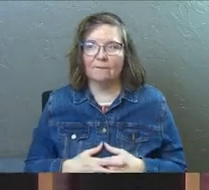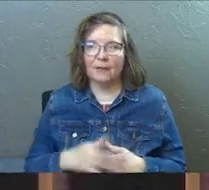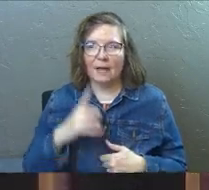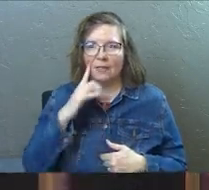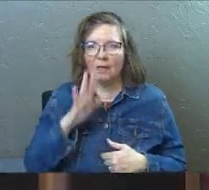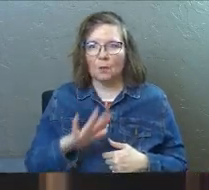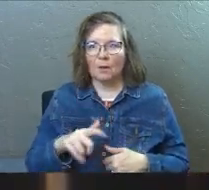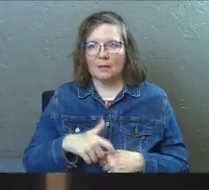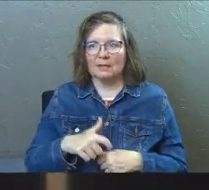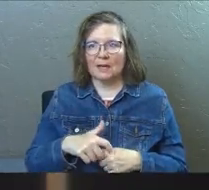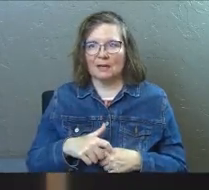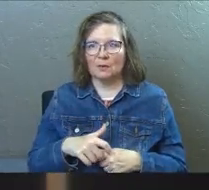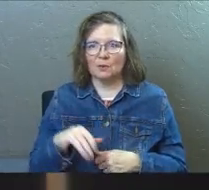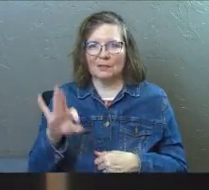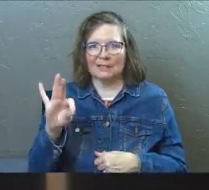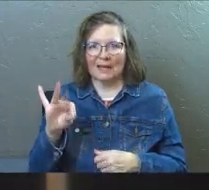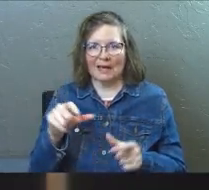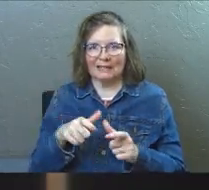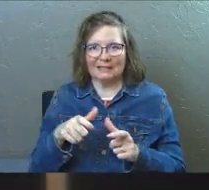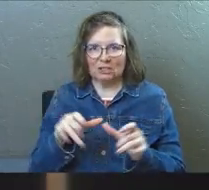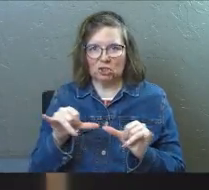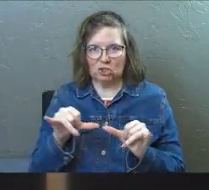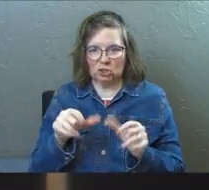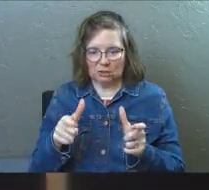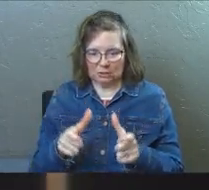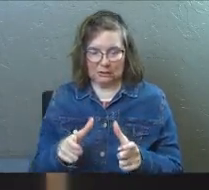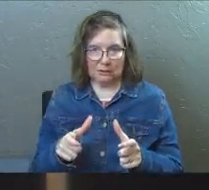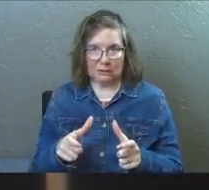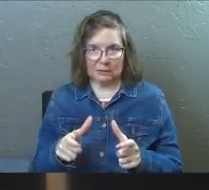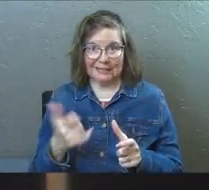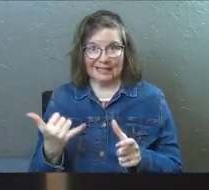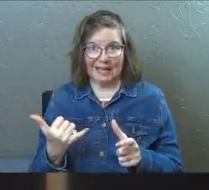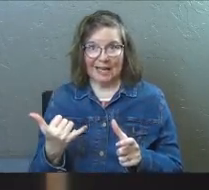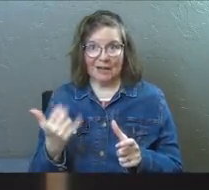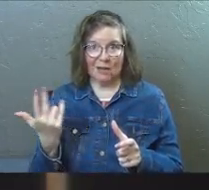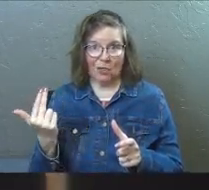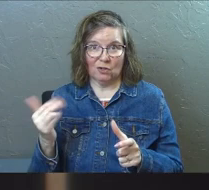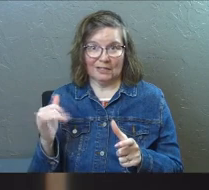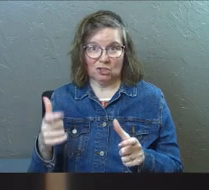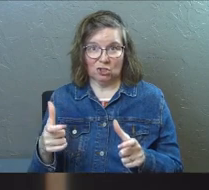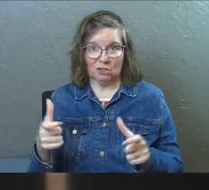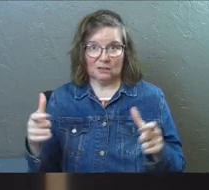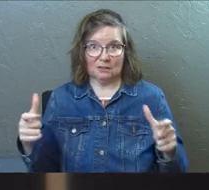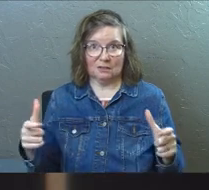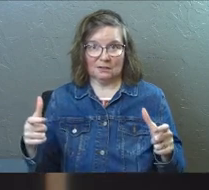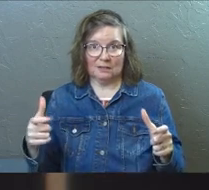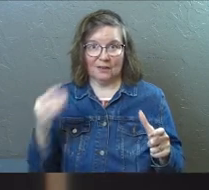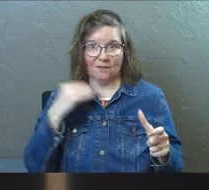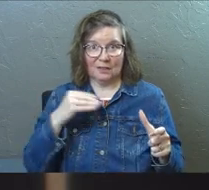I think around that time, was nine inches wide was the dinner plate. And now it's like 13 inches.